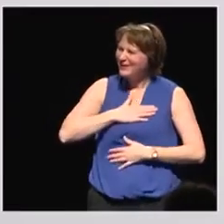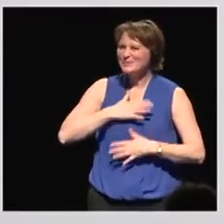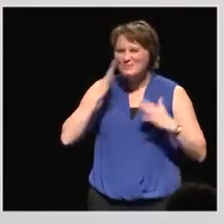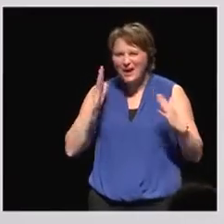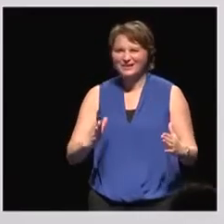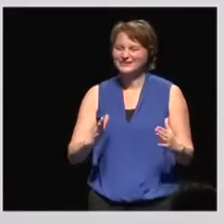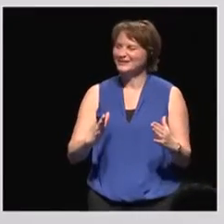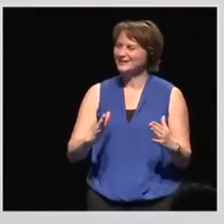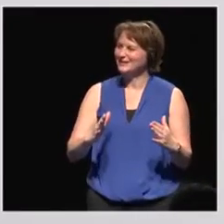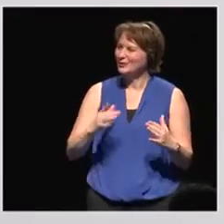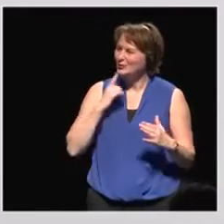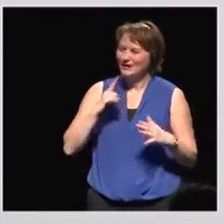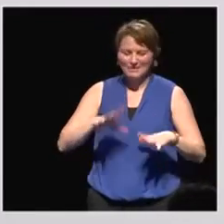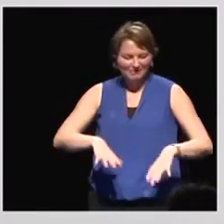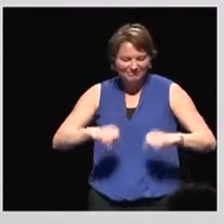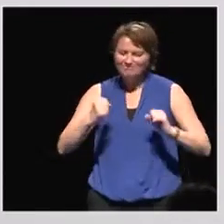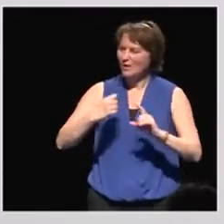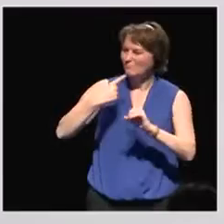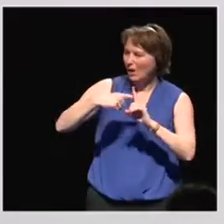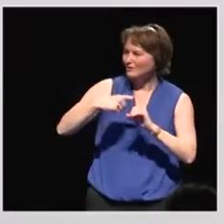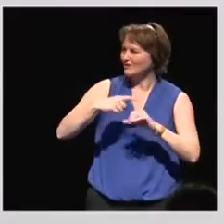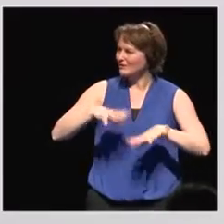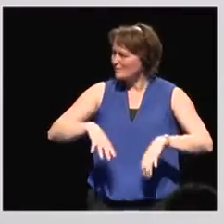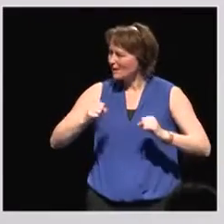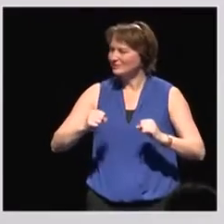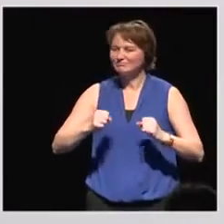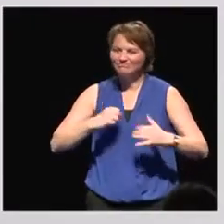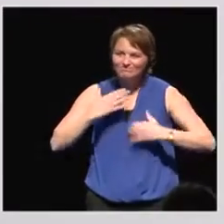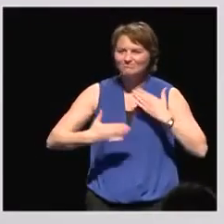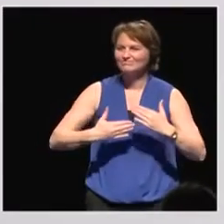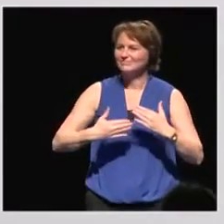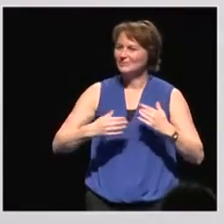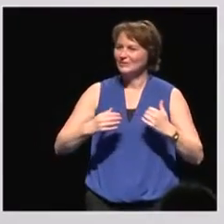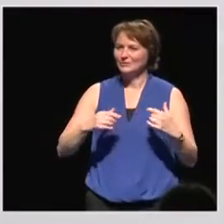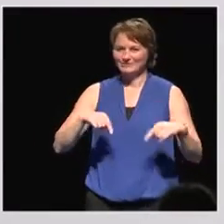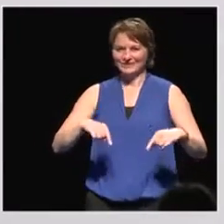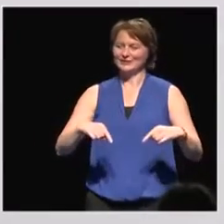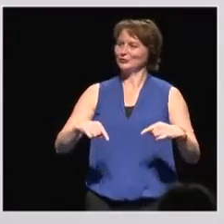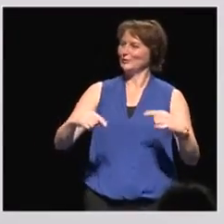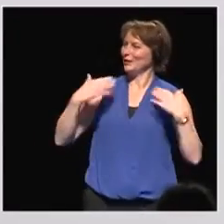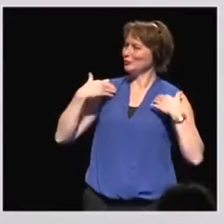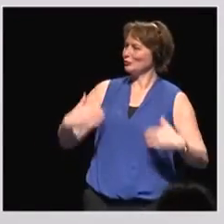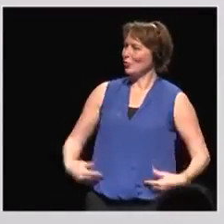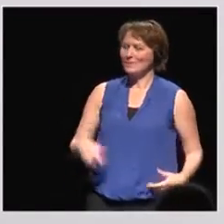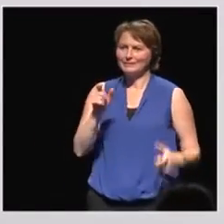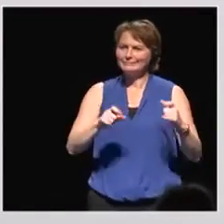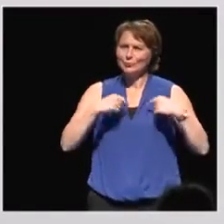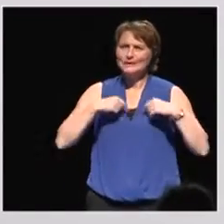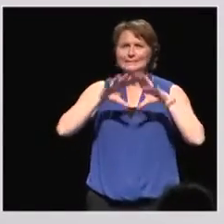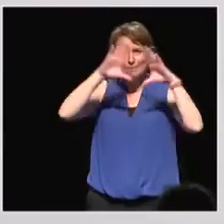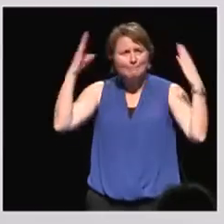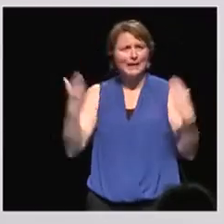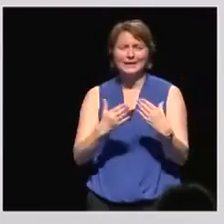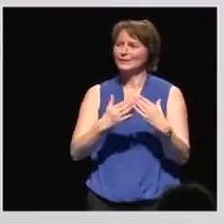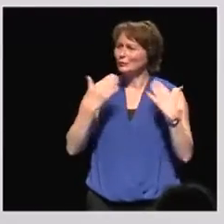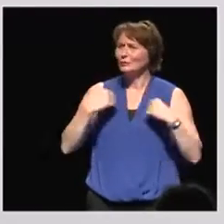We have to really take this positive side of this really being the human beings of this planet. We still have a